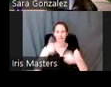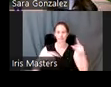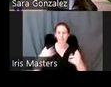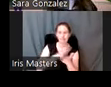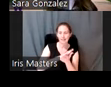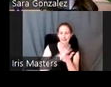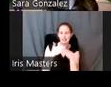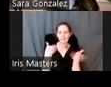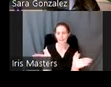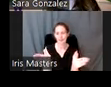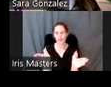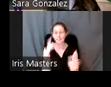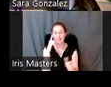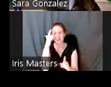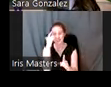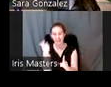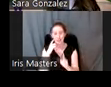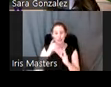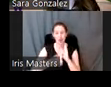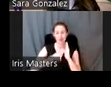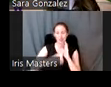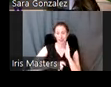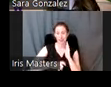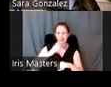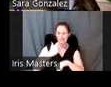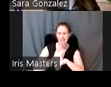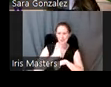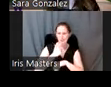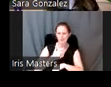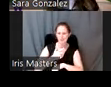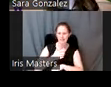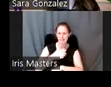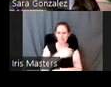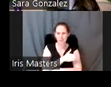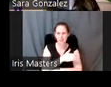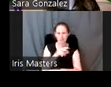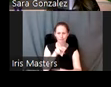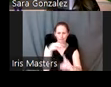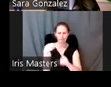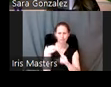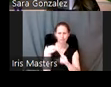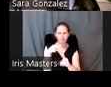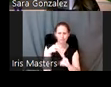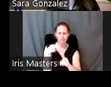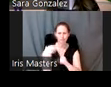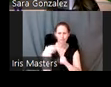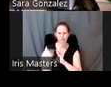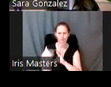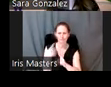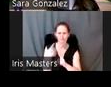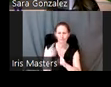and public. And because archaeologists are situated with the authority to interpret what's referred to as the